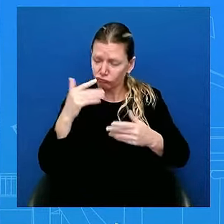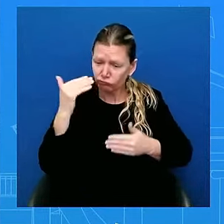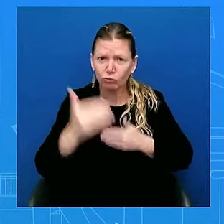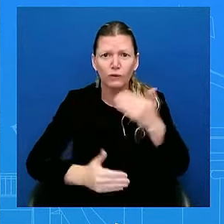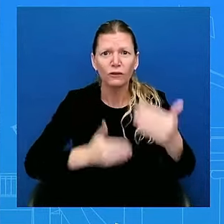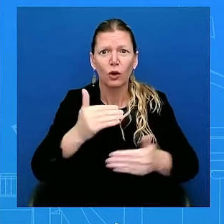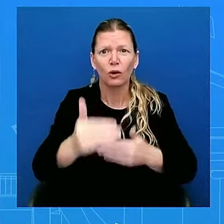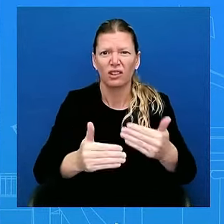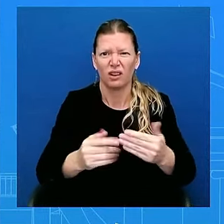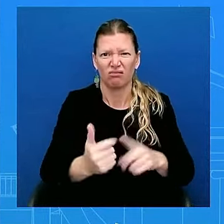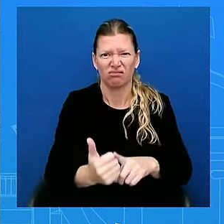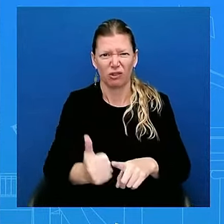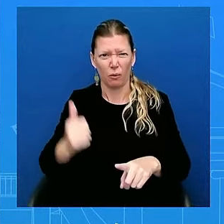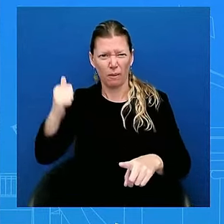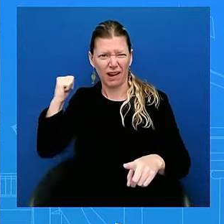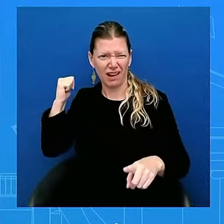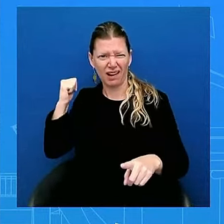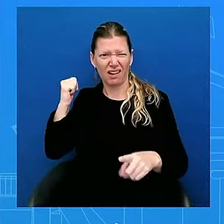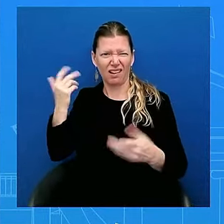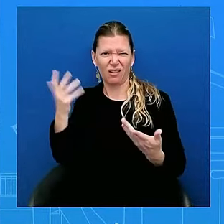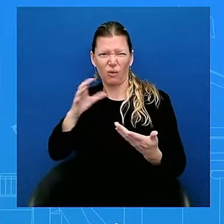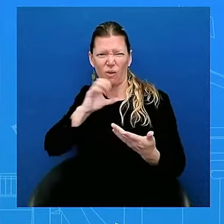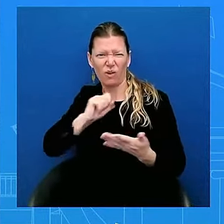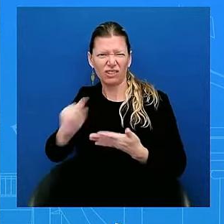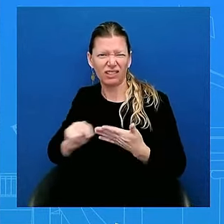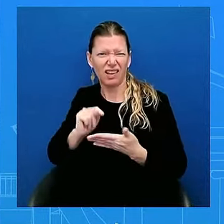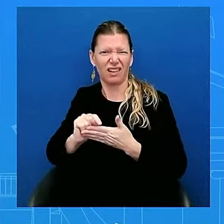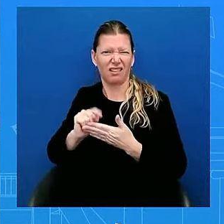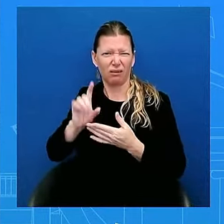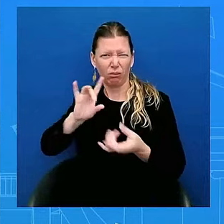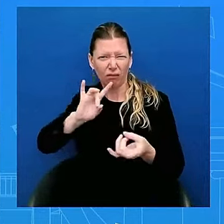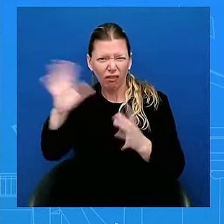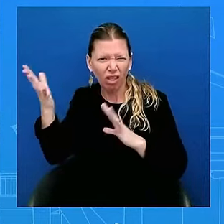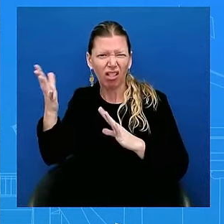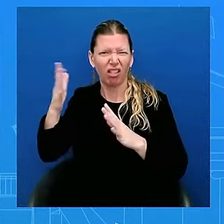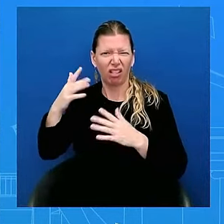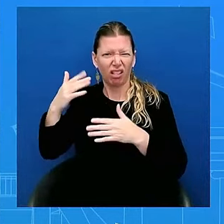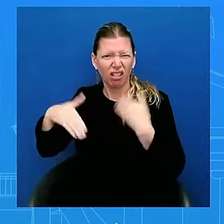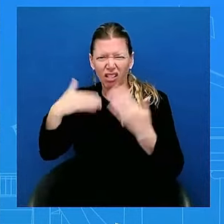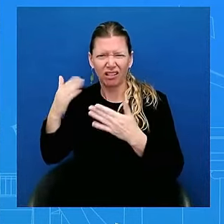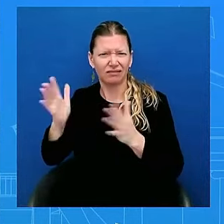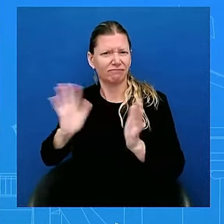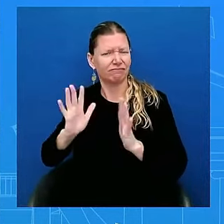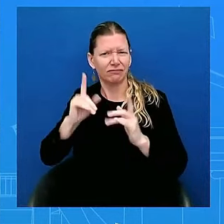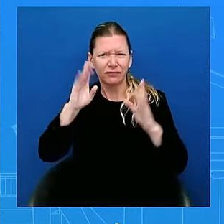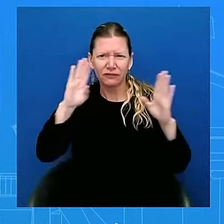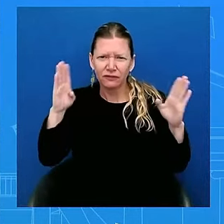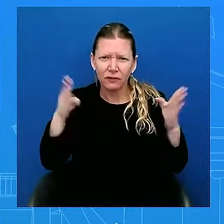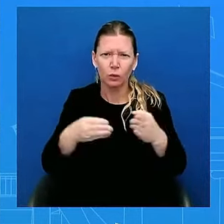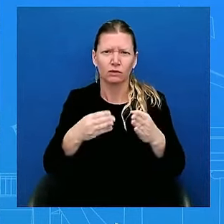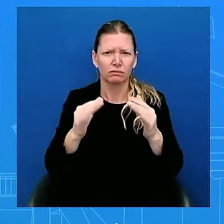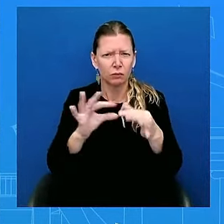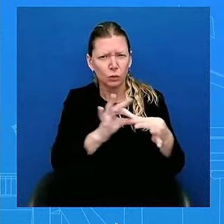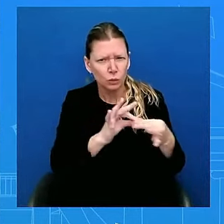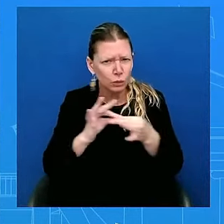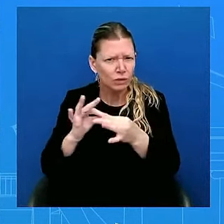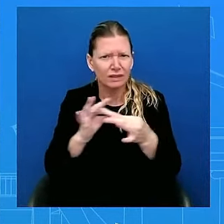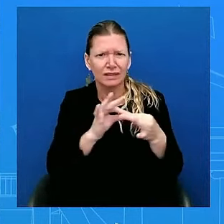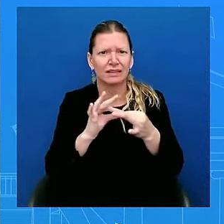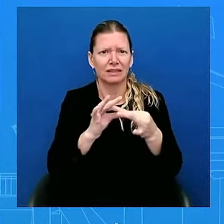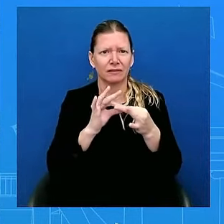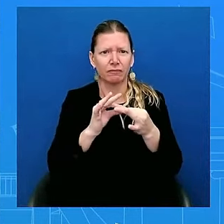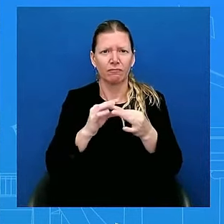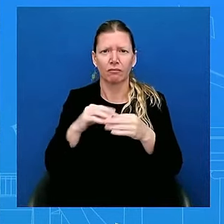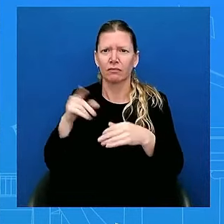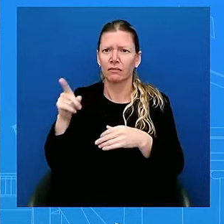monumental pieces of legislation into law. And has worked across party lines to get a lot of them done.